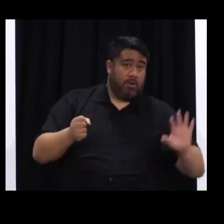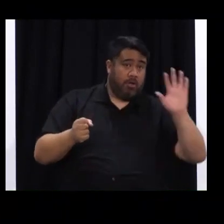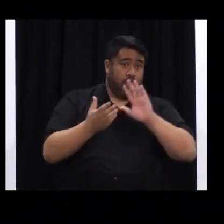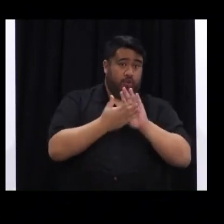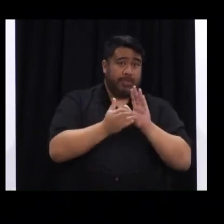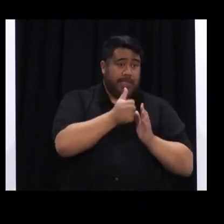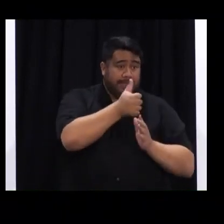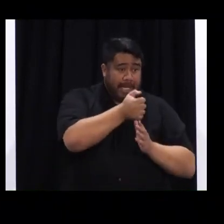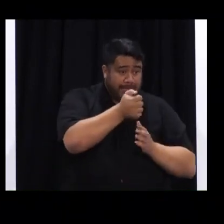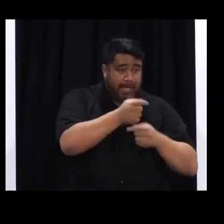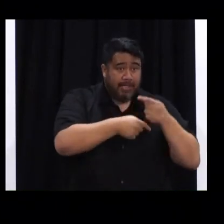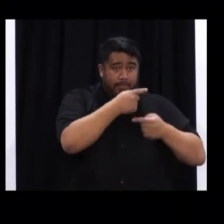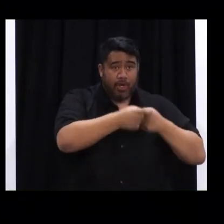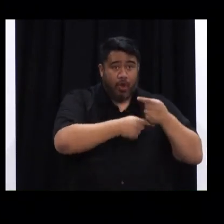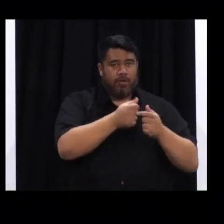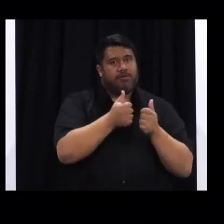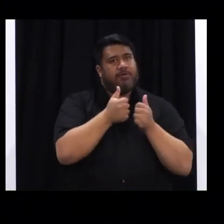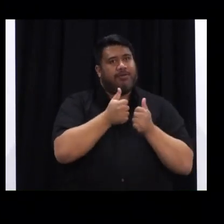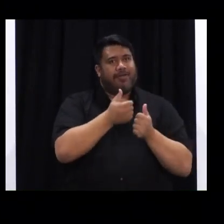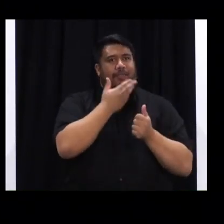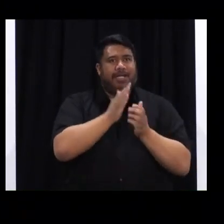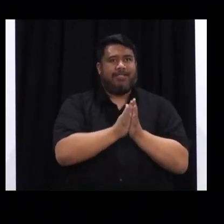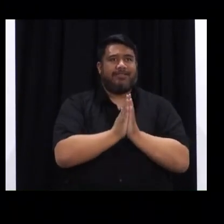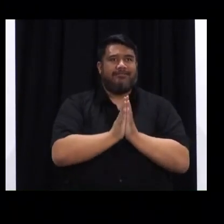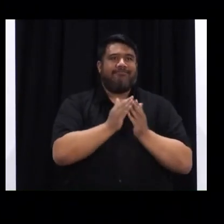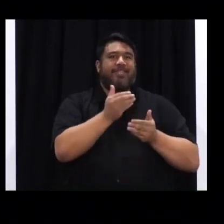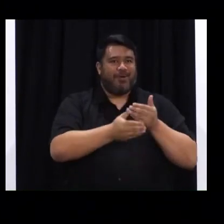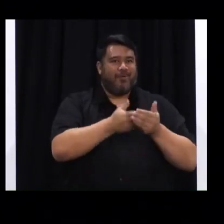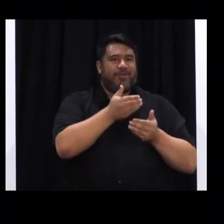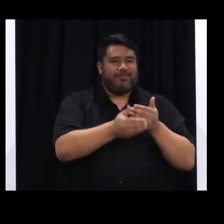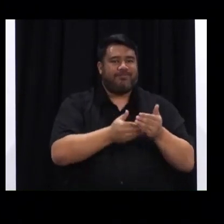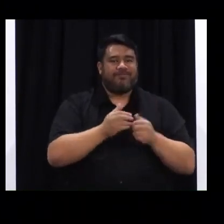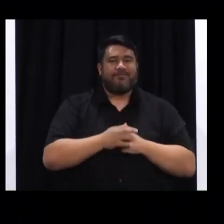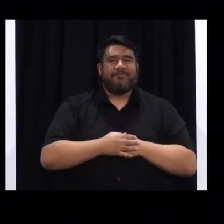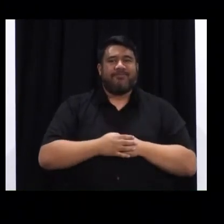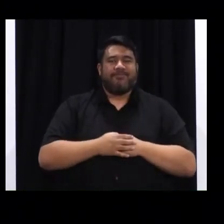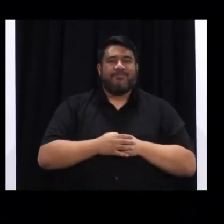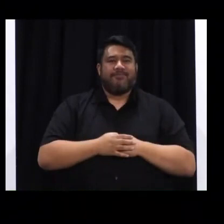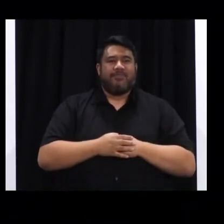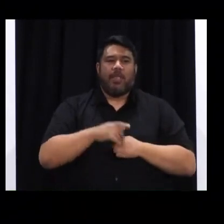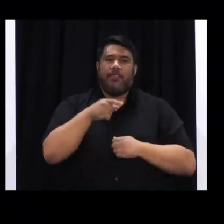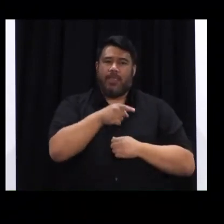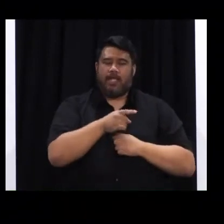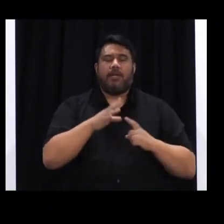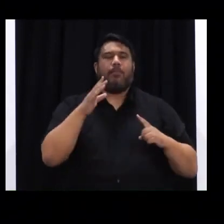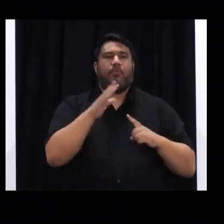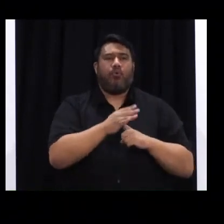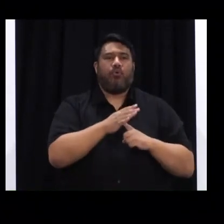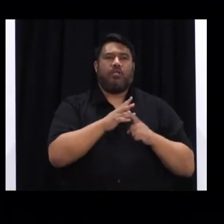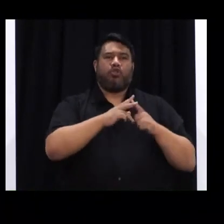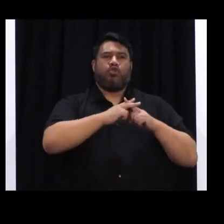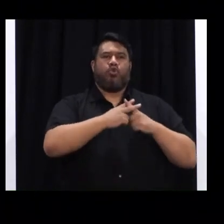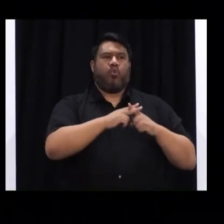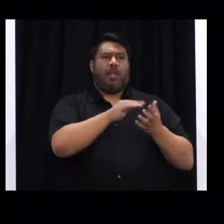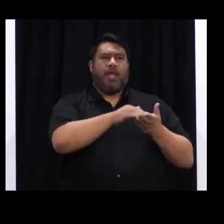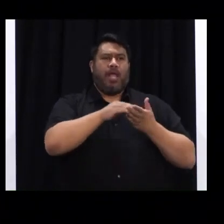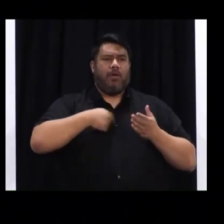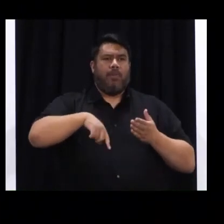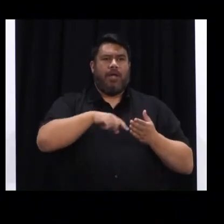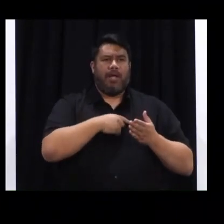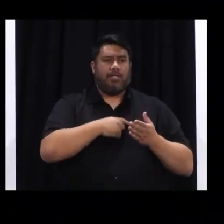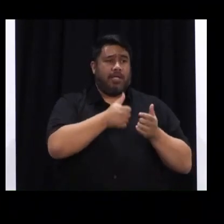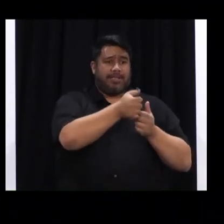sign. But please do keep that scanning and record keeping up. It is one of the most important tools that we have for contact